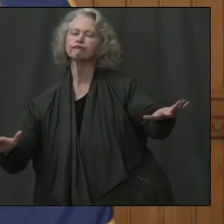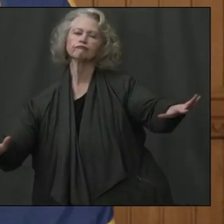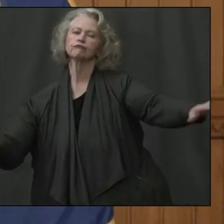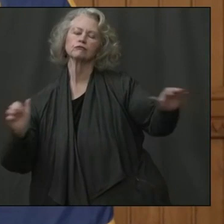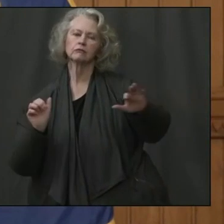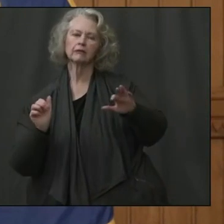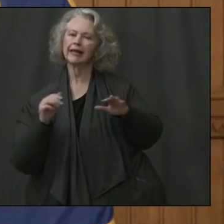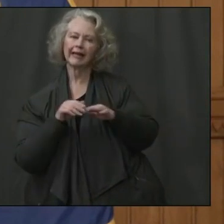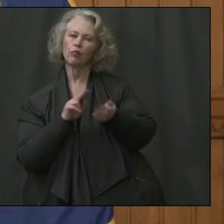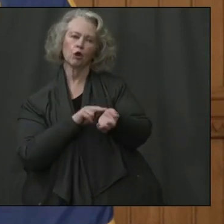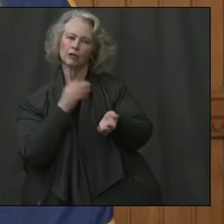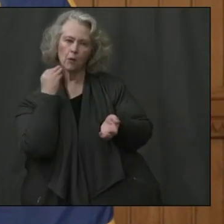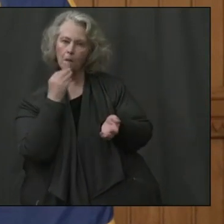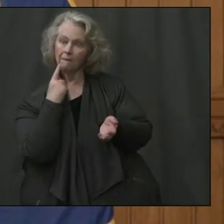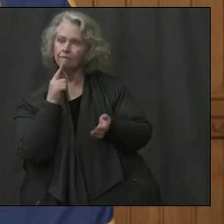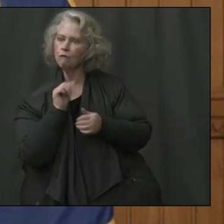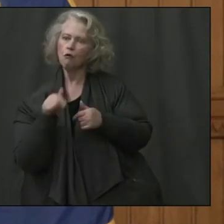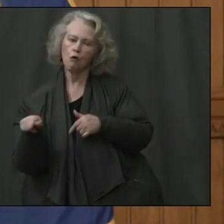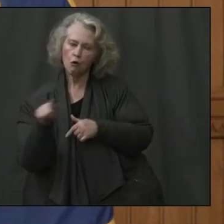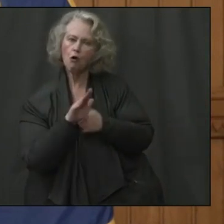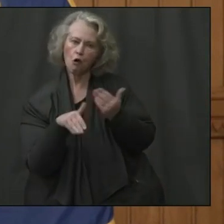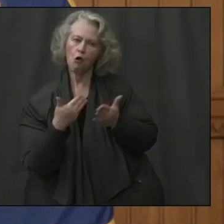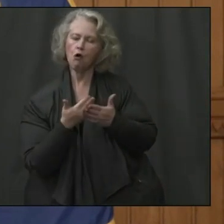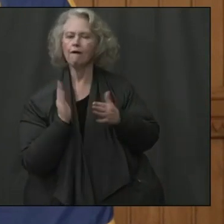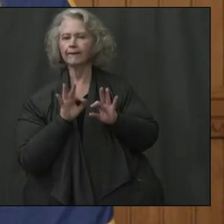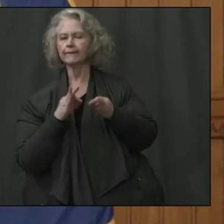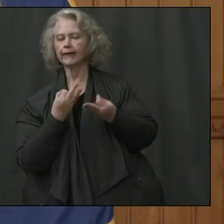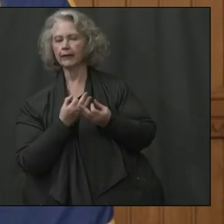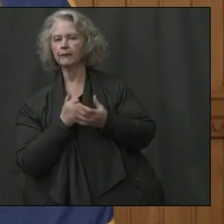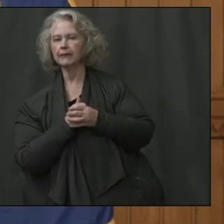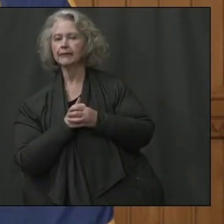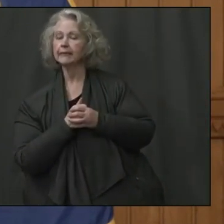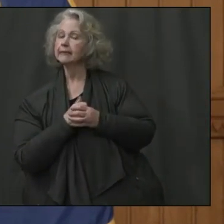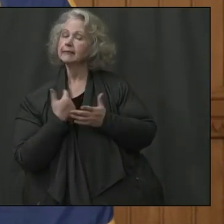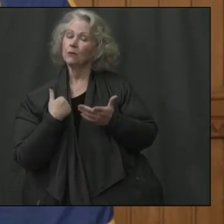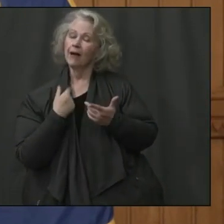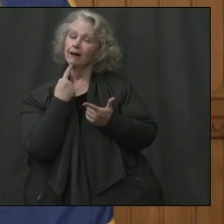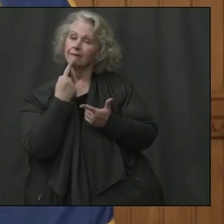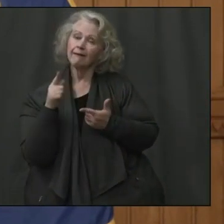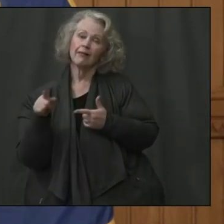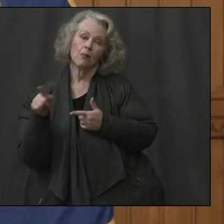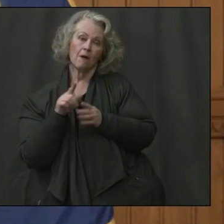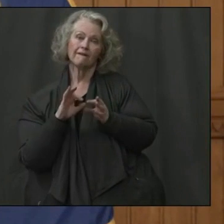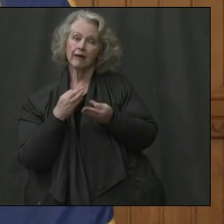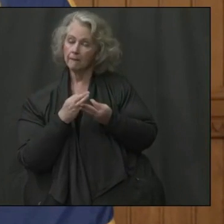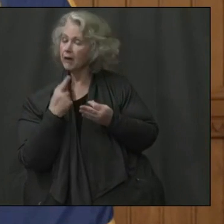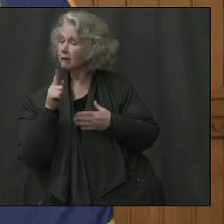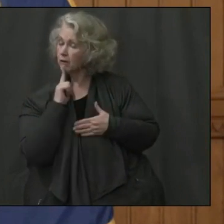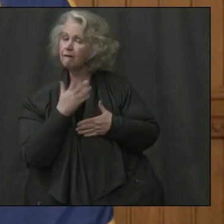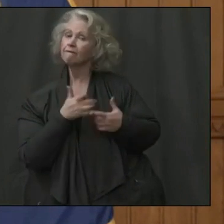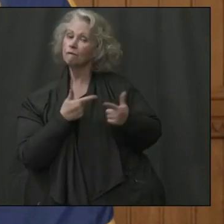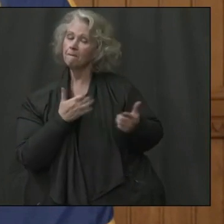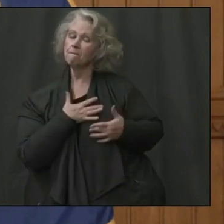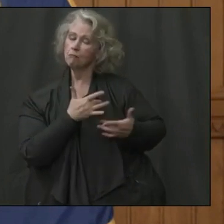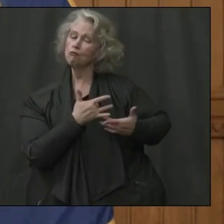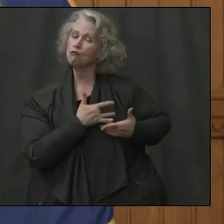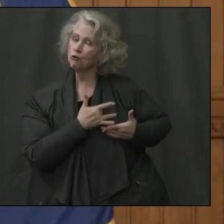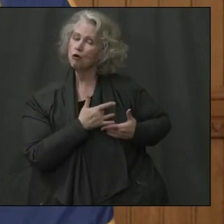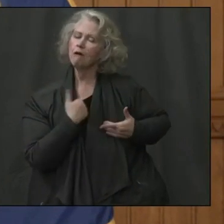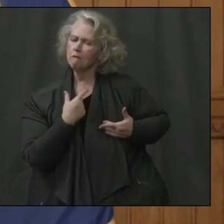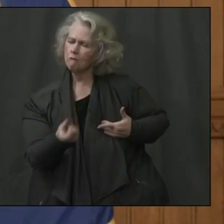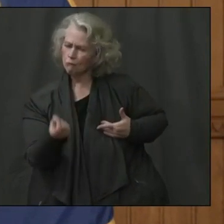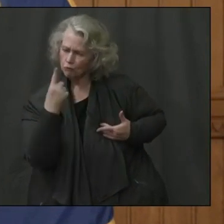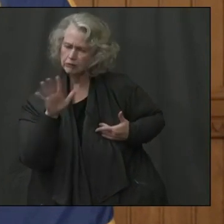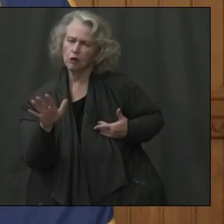nursing homes for our loved ones. And so I can only say to those families, and it's heartfelt that I understand their concerns.